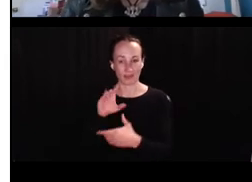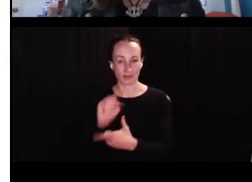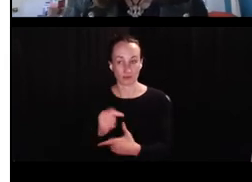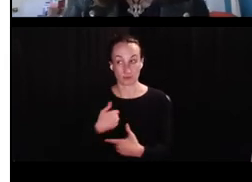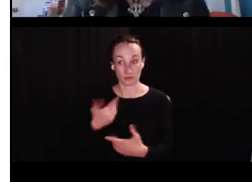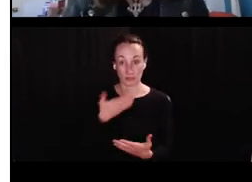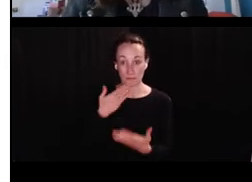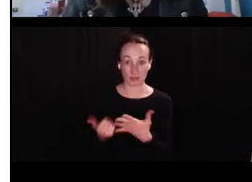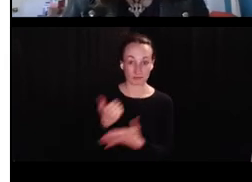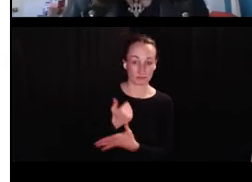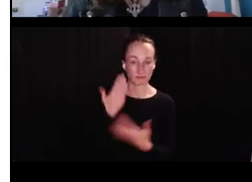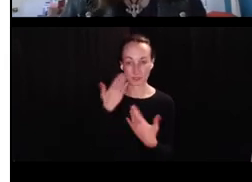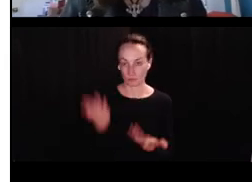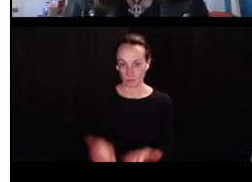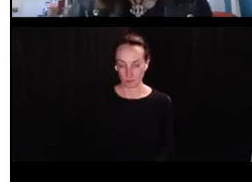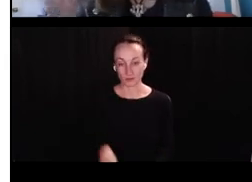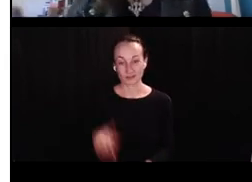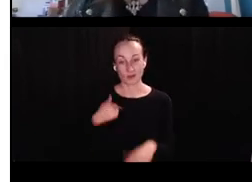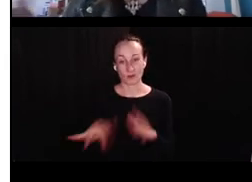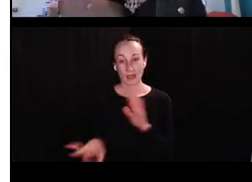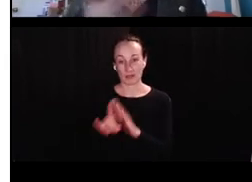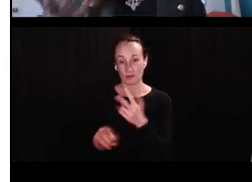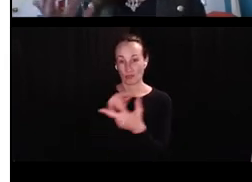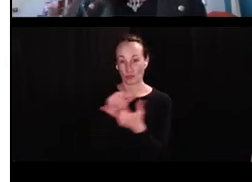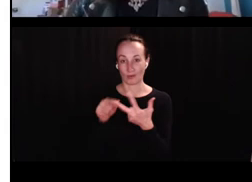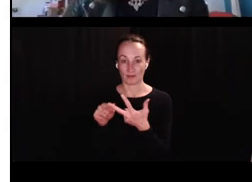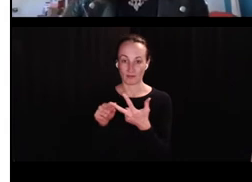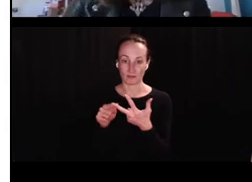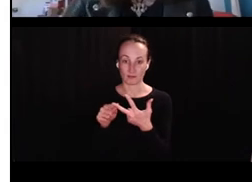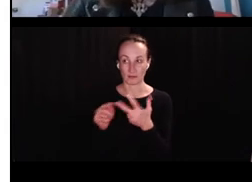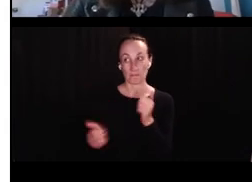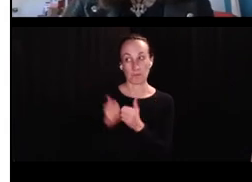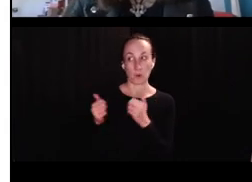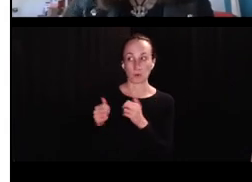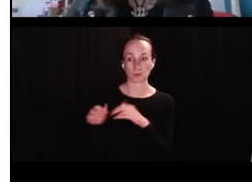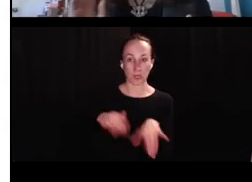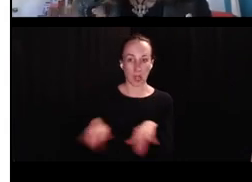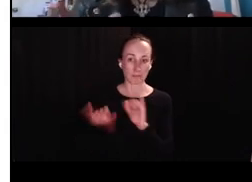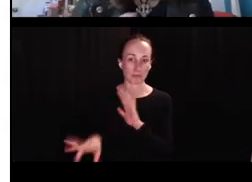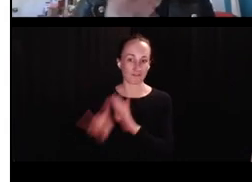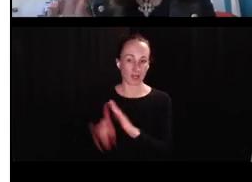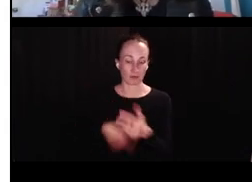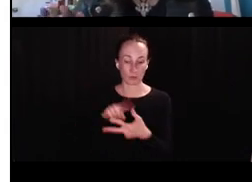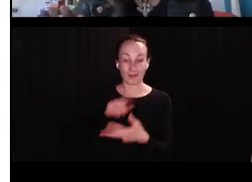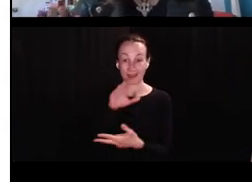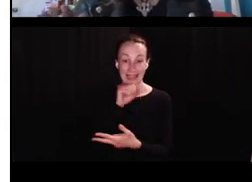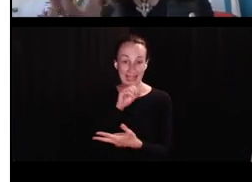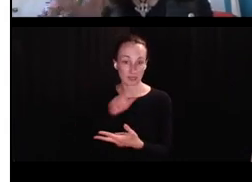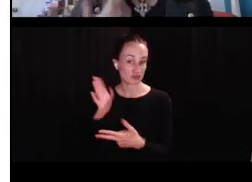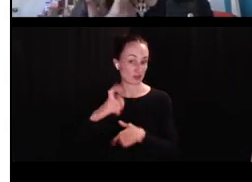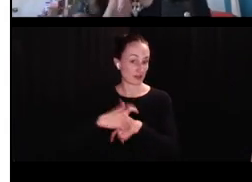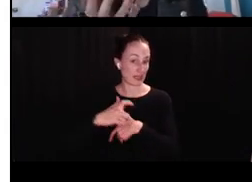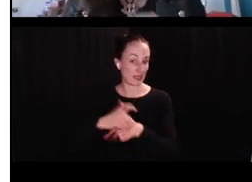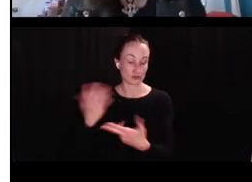literature. It's confusing and what's the best. I don't know. Um, so I did three of them, you know,